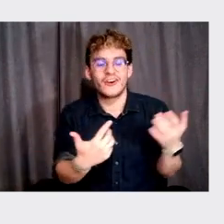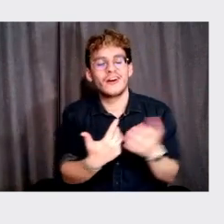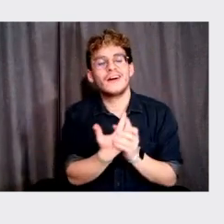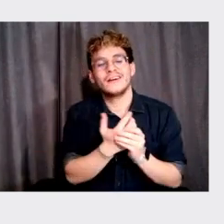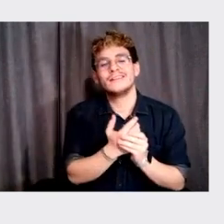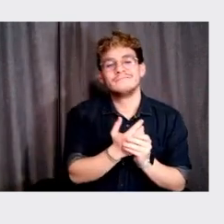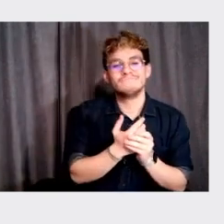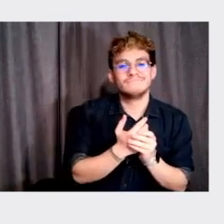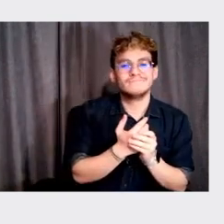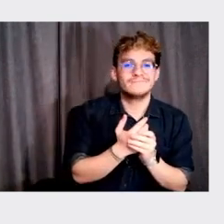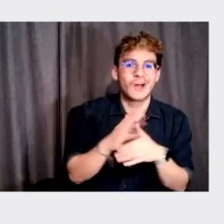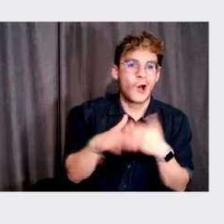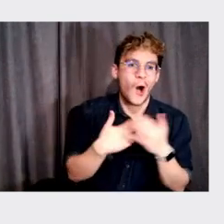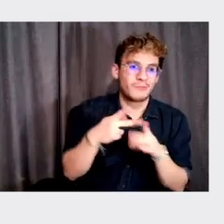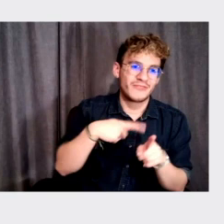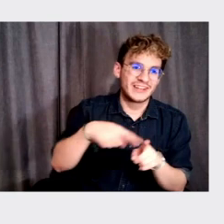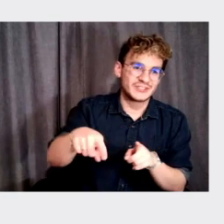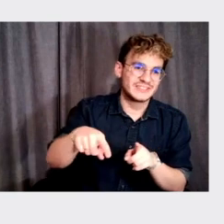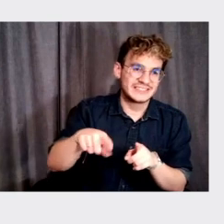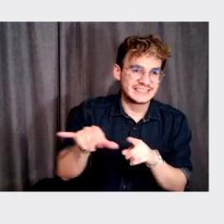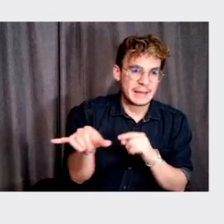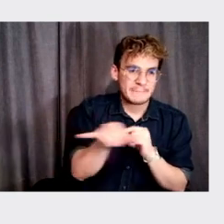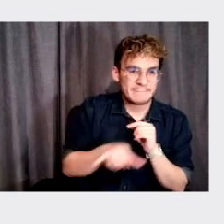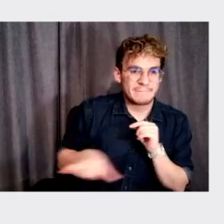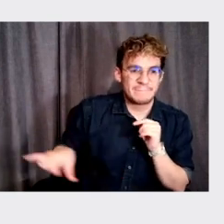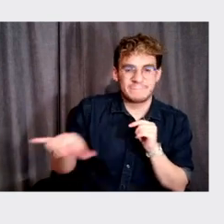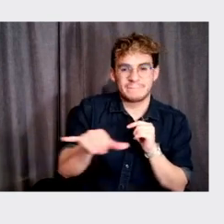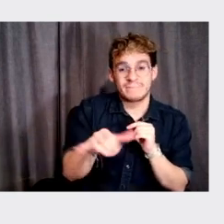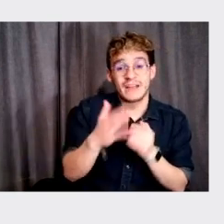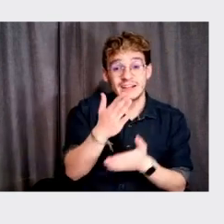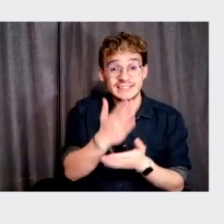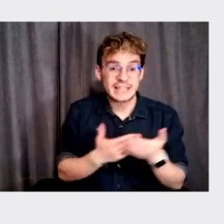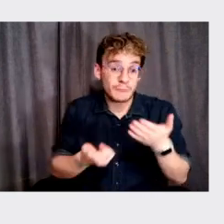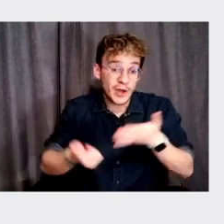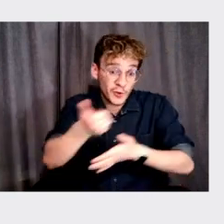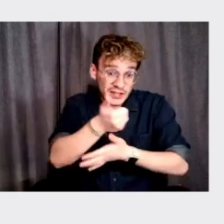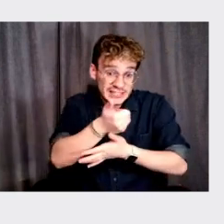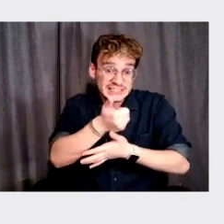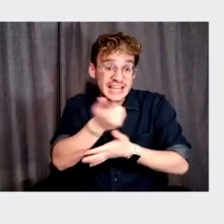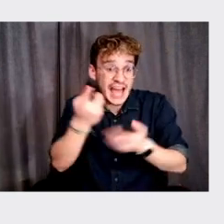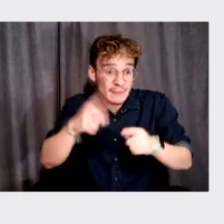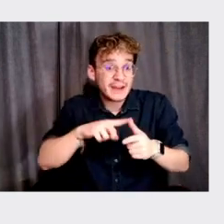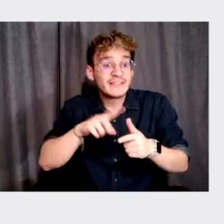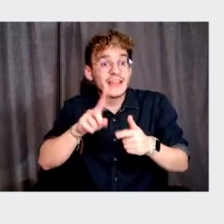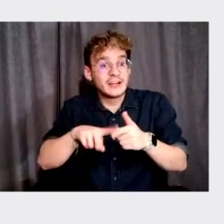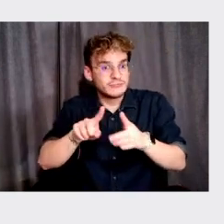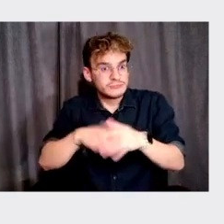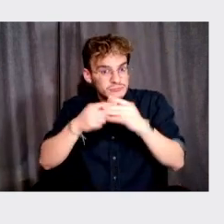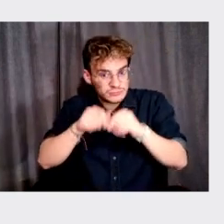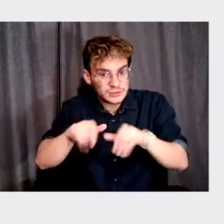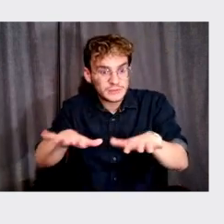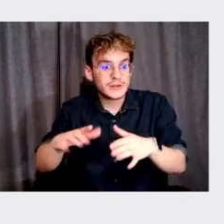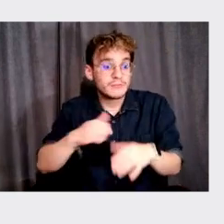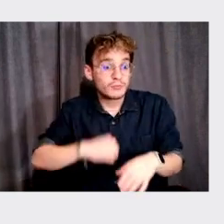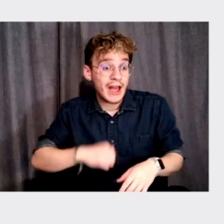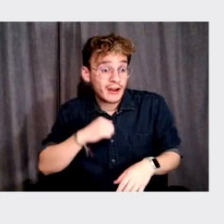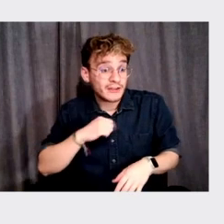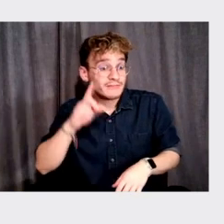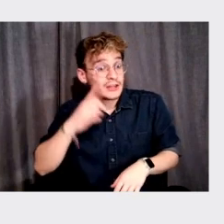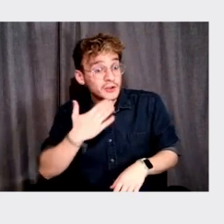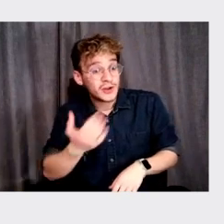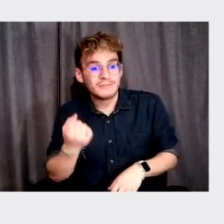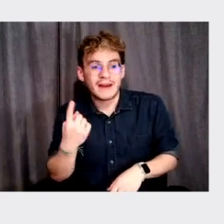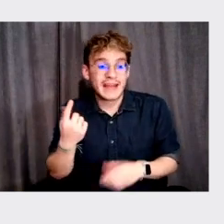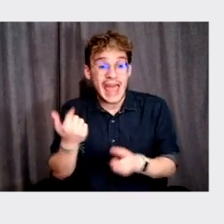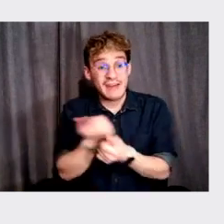you know, pretty much every profession, uh, you, you make some prioritizations and you, you launch something that you're proud of, that you think is pretty good, but nothing